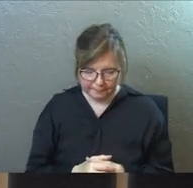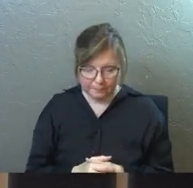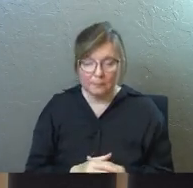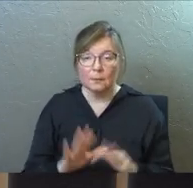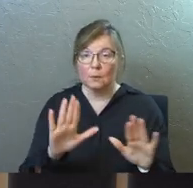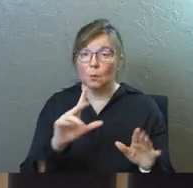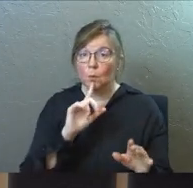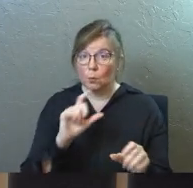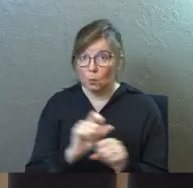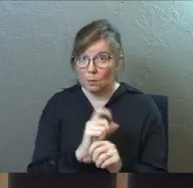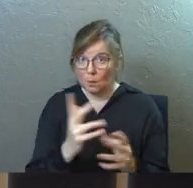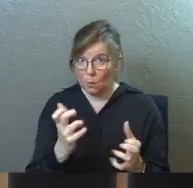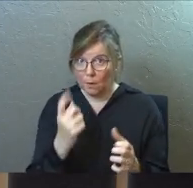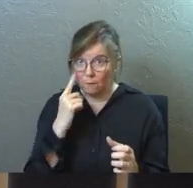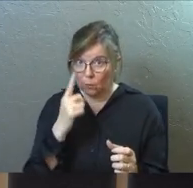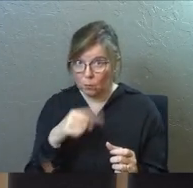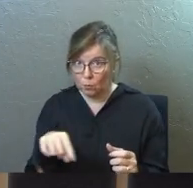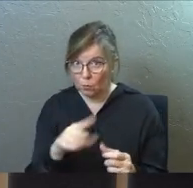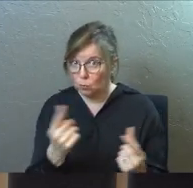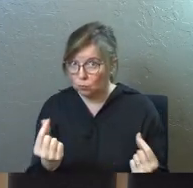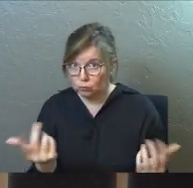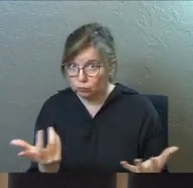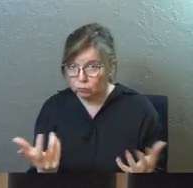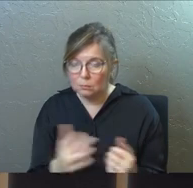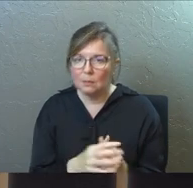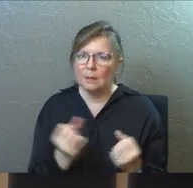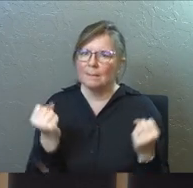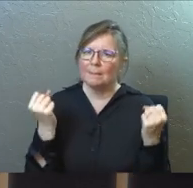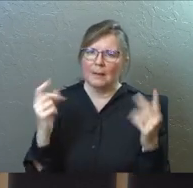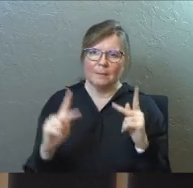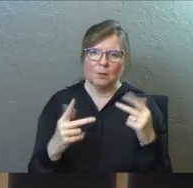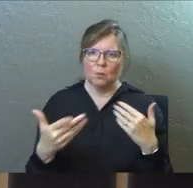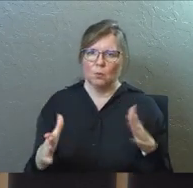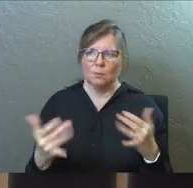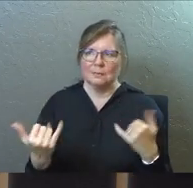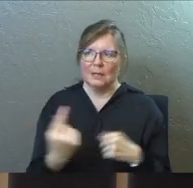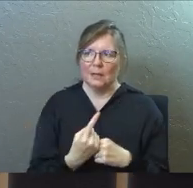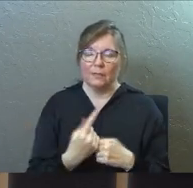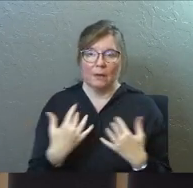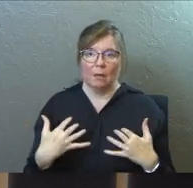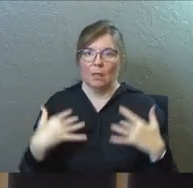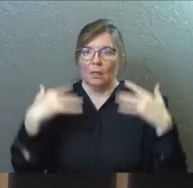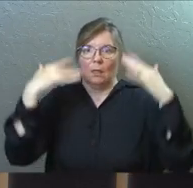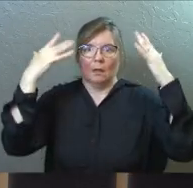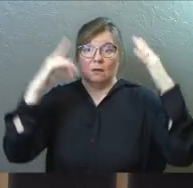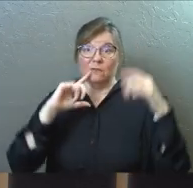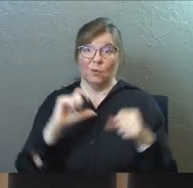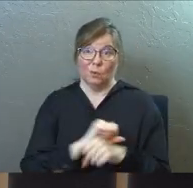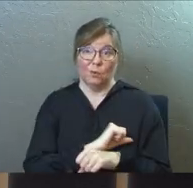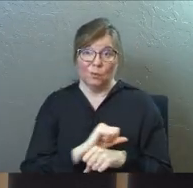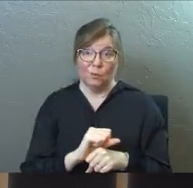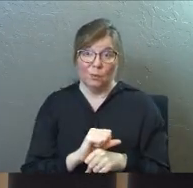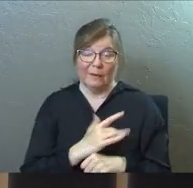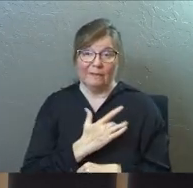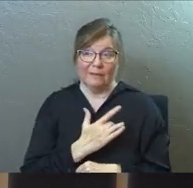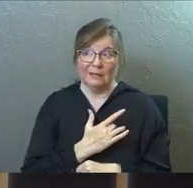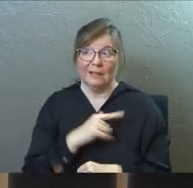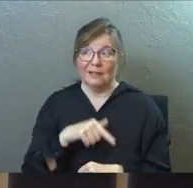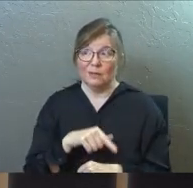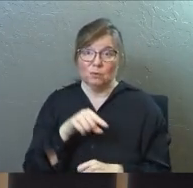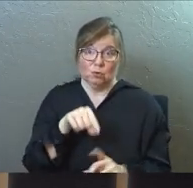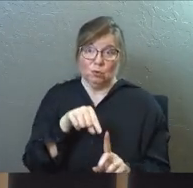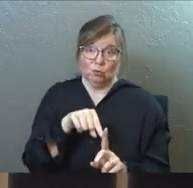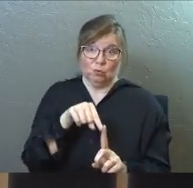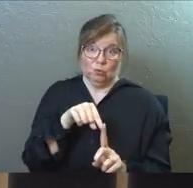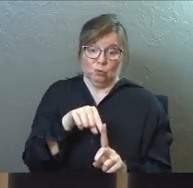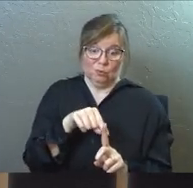But here's what I really want. Because there's just too many of us in the room today that are overwhelmed for real. And this was just